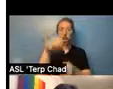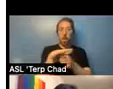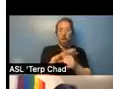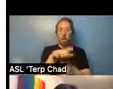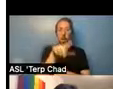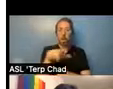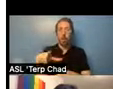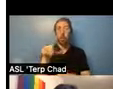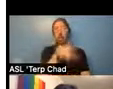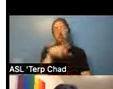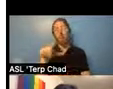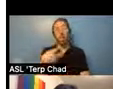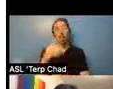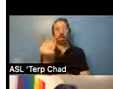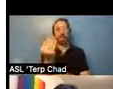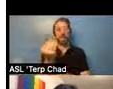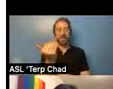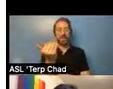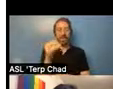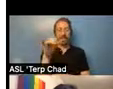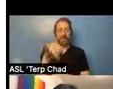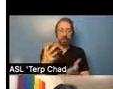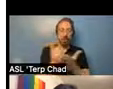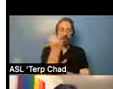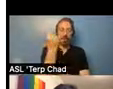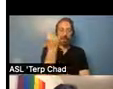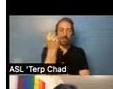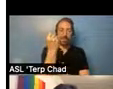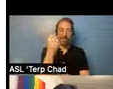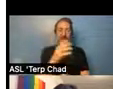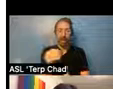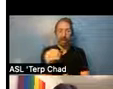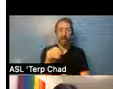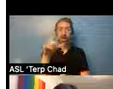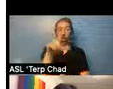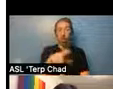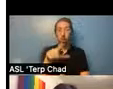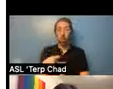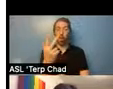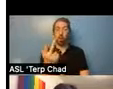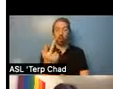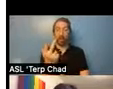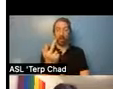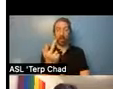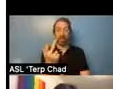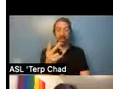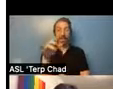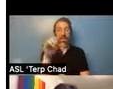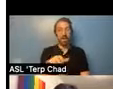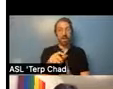147, which is, it's called local law three. And that was a reporting bill that, uh,